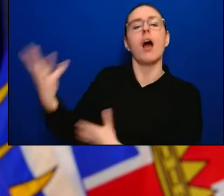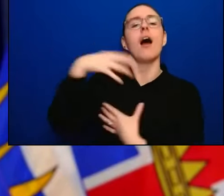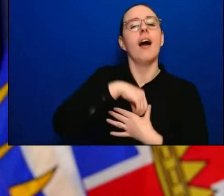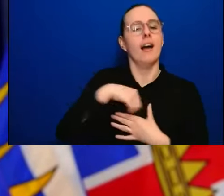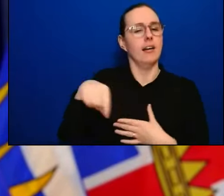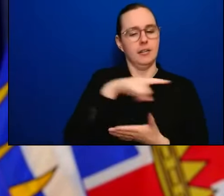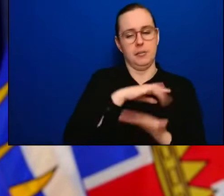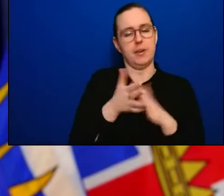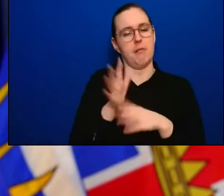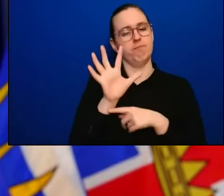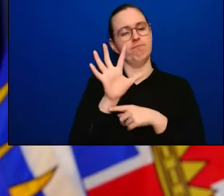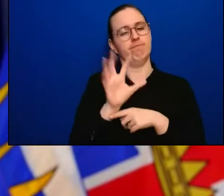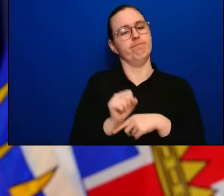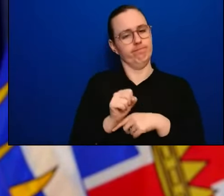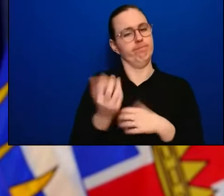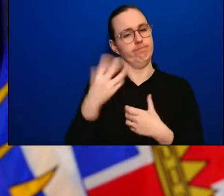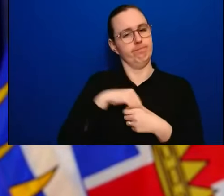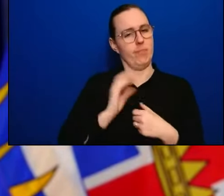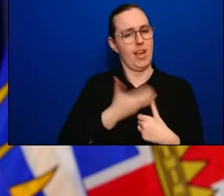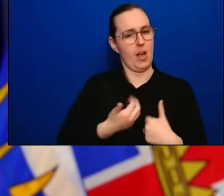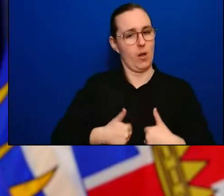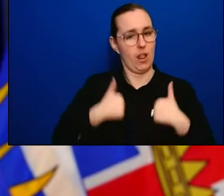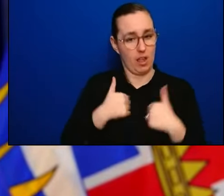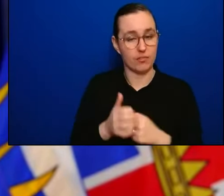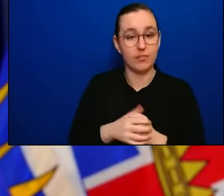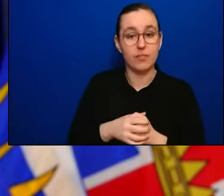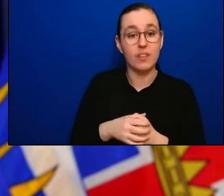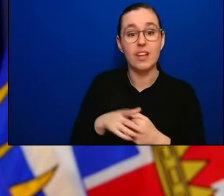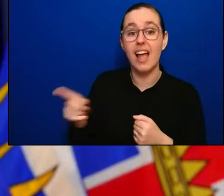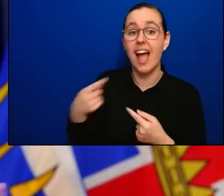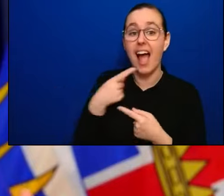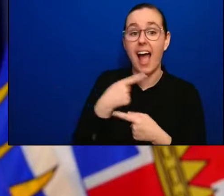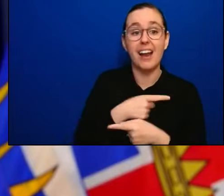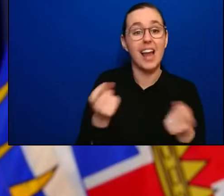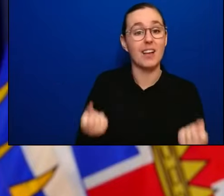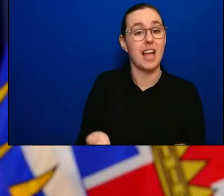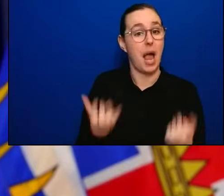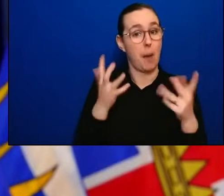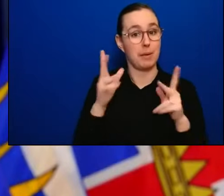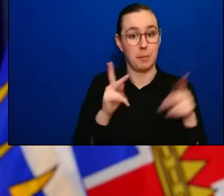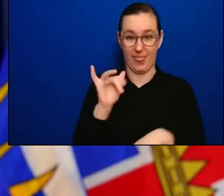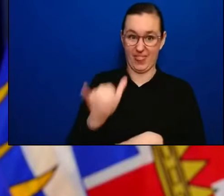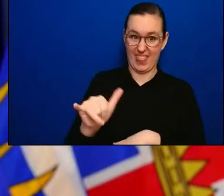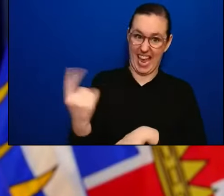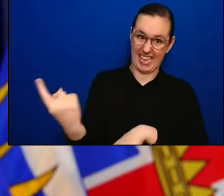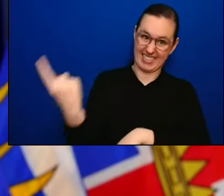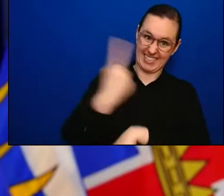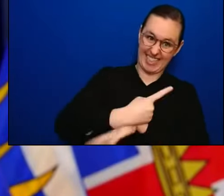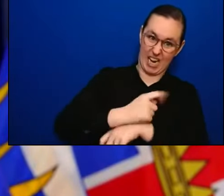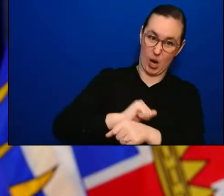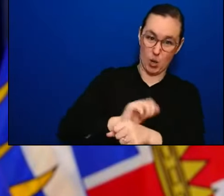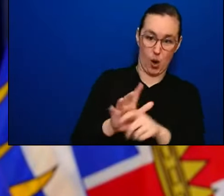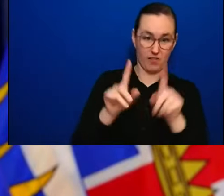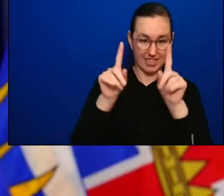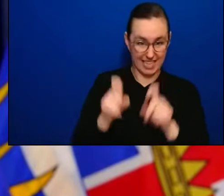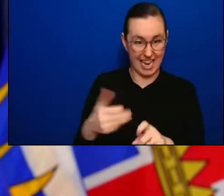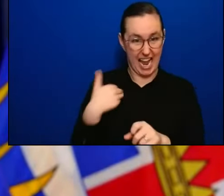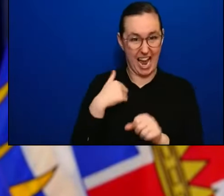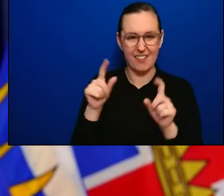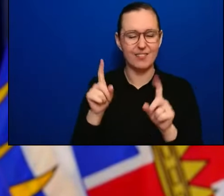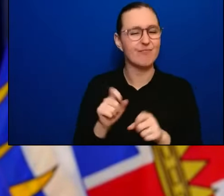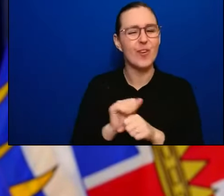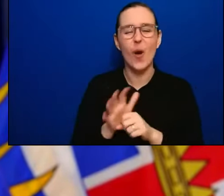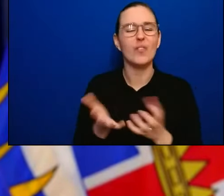test positive for COVID is not going to help us make those decisions in a one-on-one